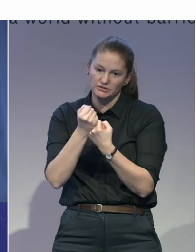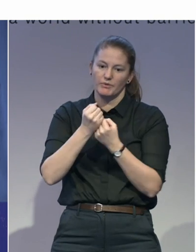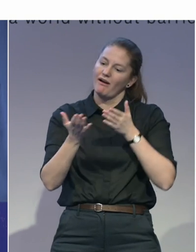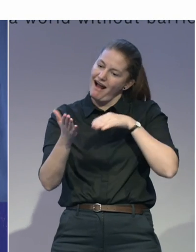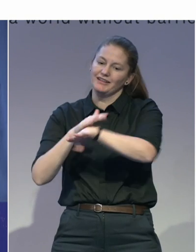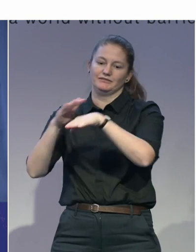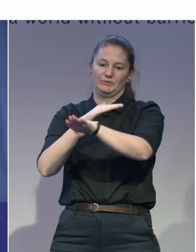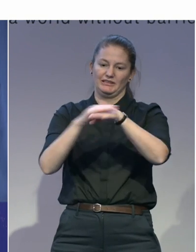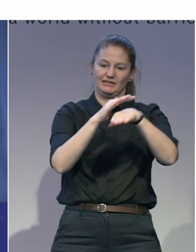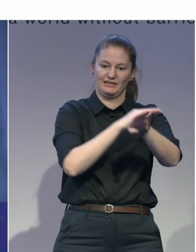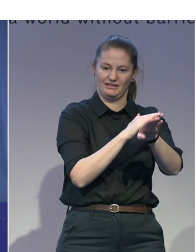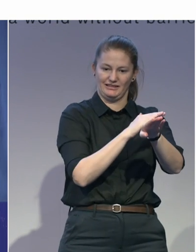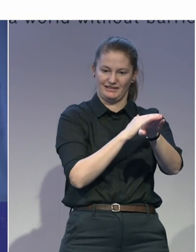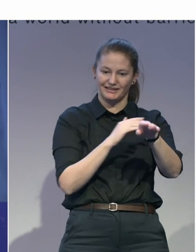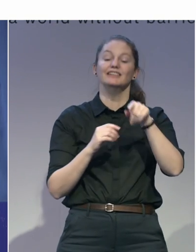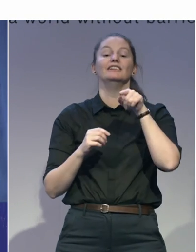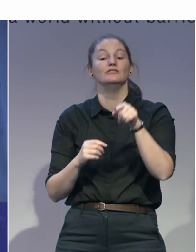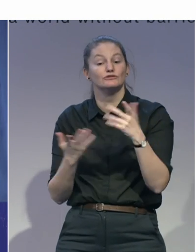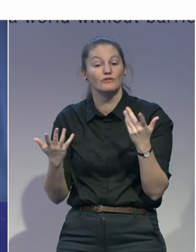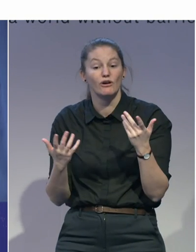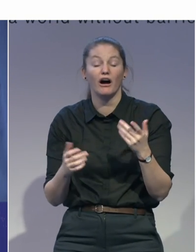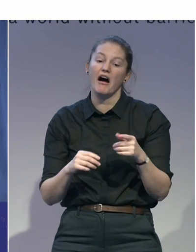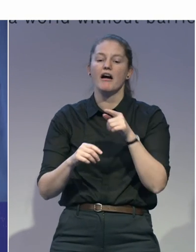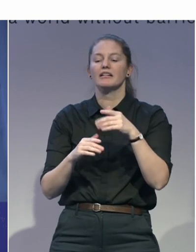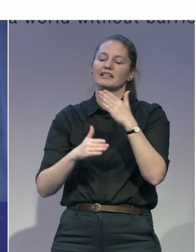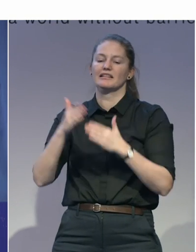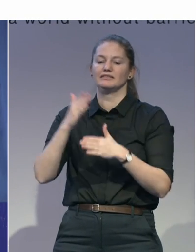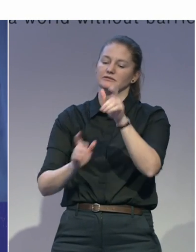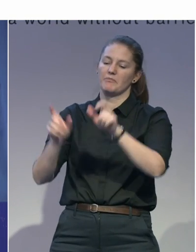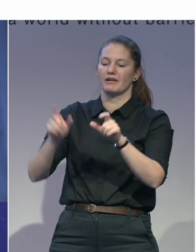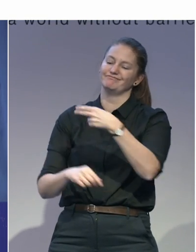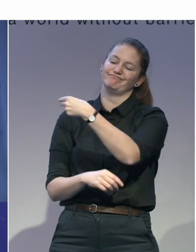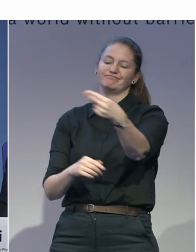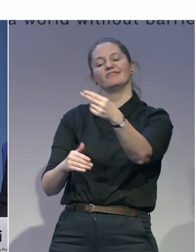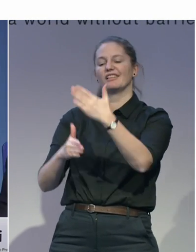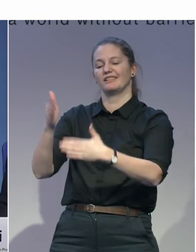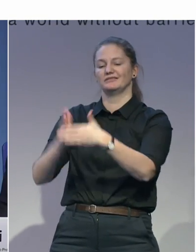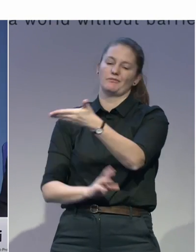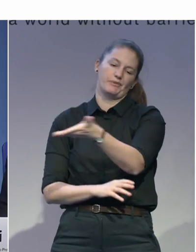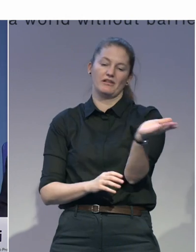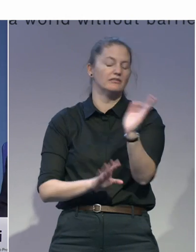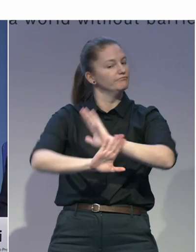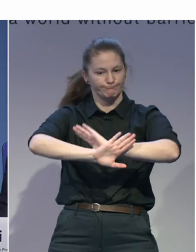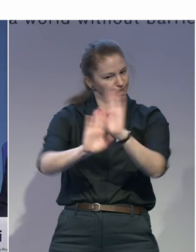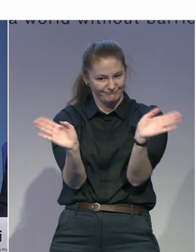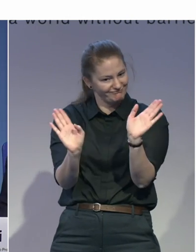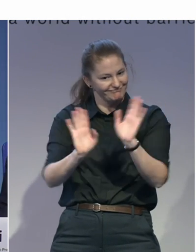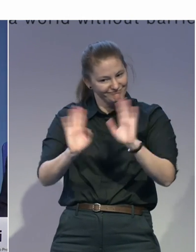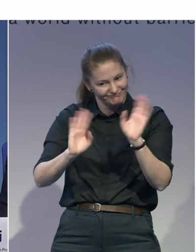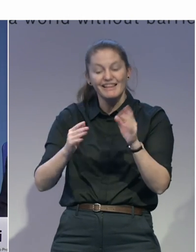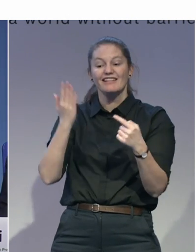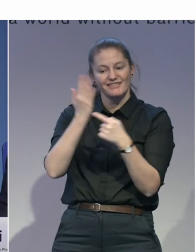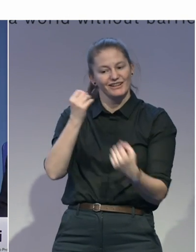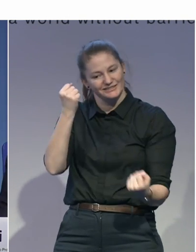as disabled. We're not disabilities for all. Yeah. Excellent, excellent. And the question I had earlier